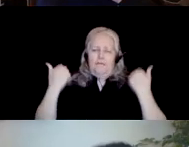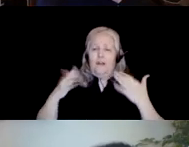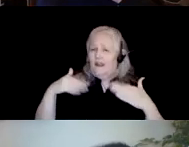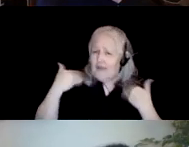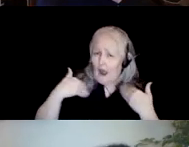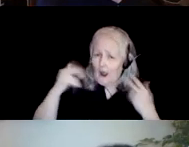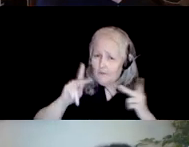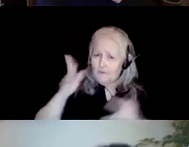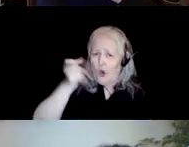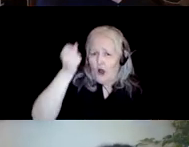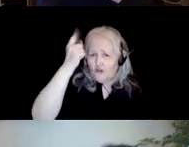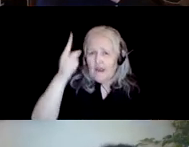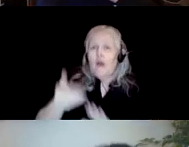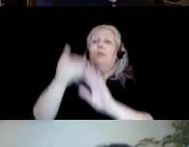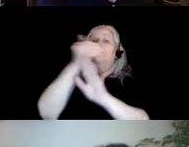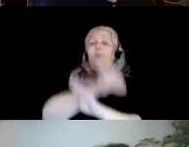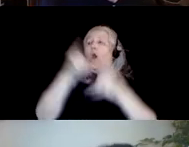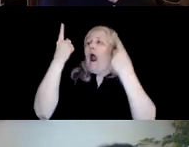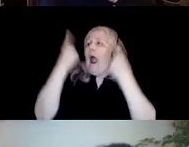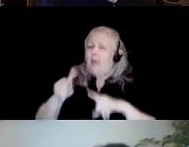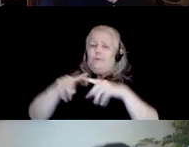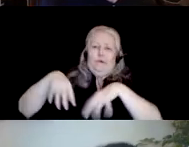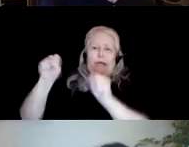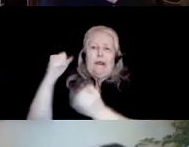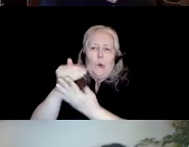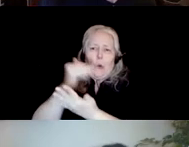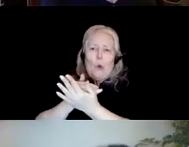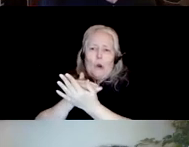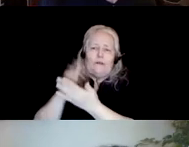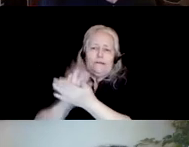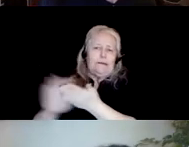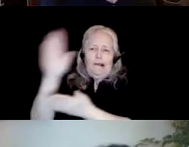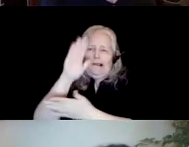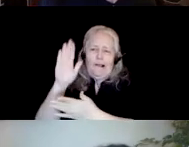before they happen to stumble into a linguistics classroom thinking they're getting something completely different,